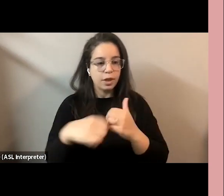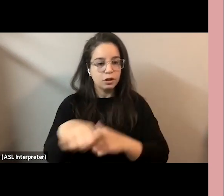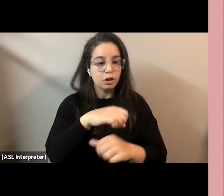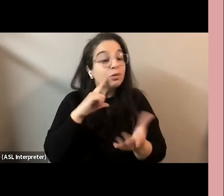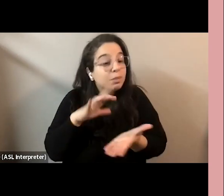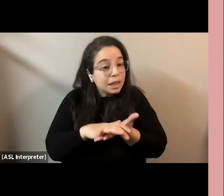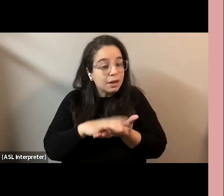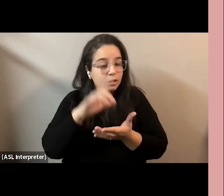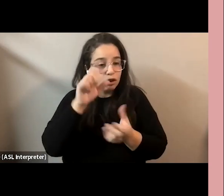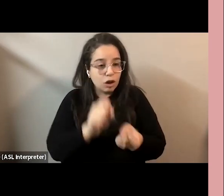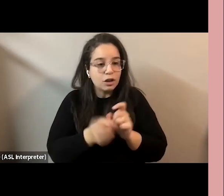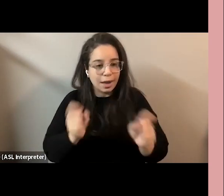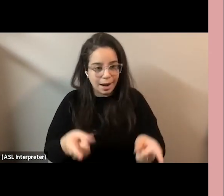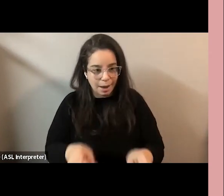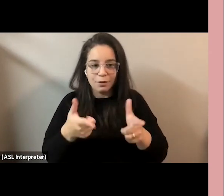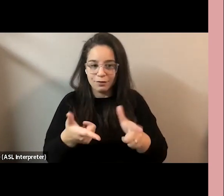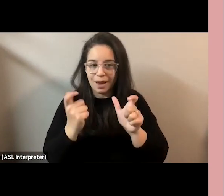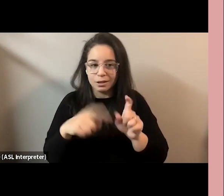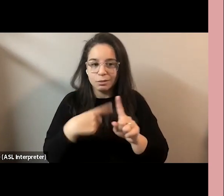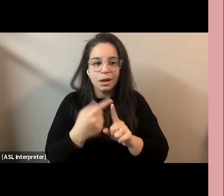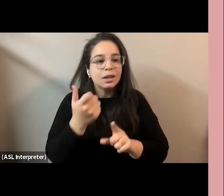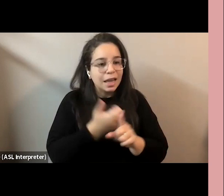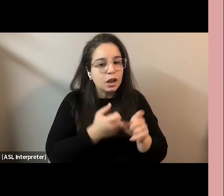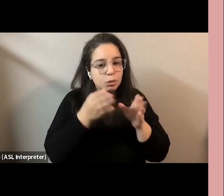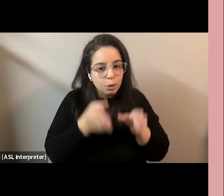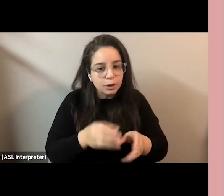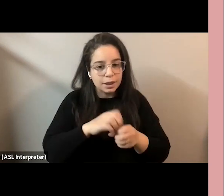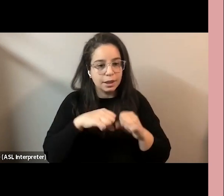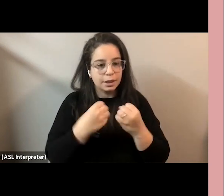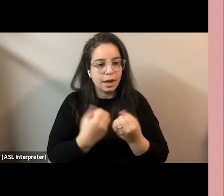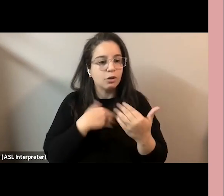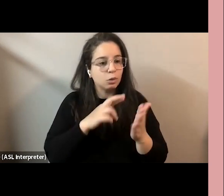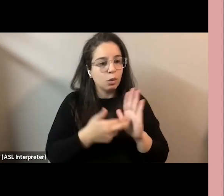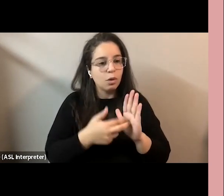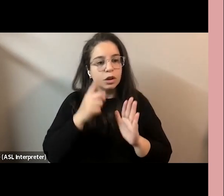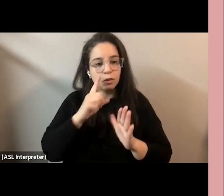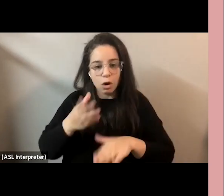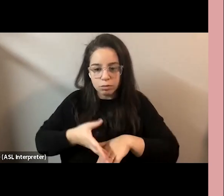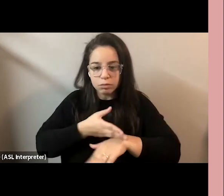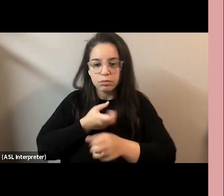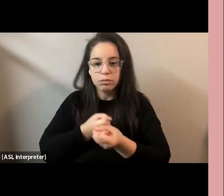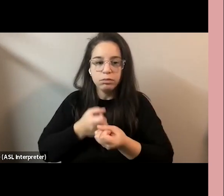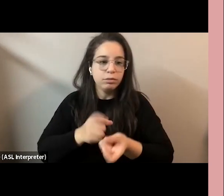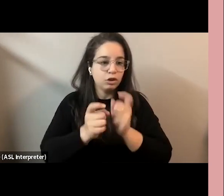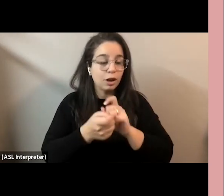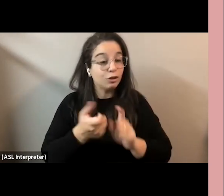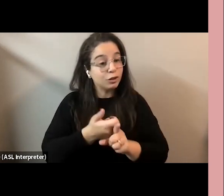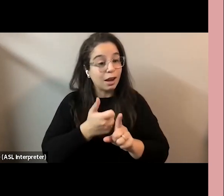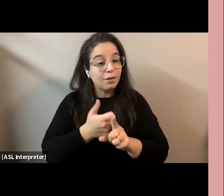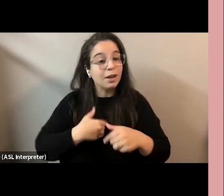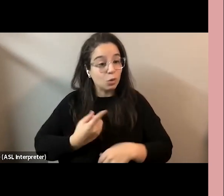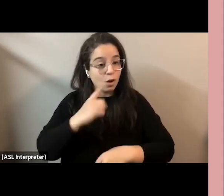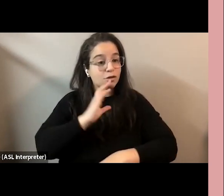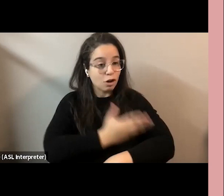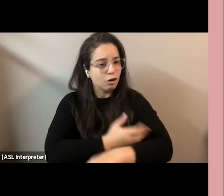happen quickly and that every member of society has a role to play in sustaining the gains we make. She is the proud mother of a strong daughter